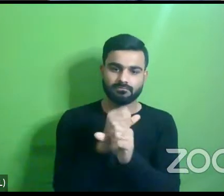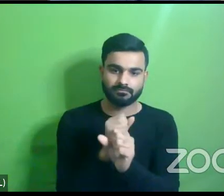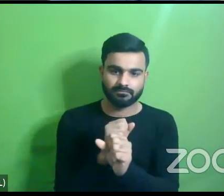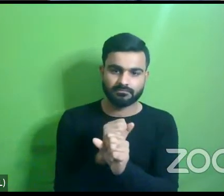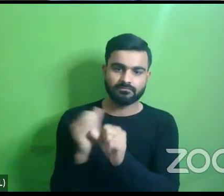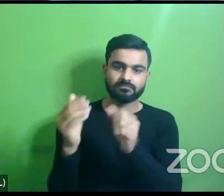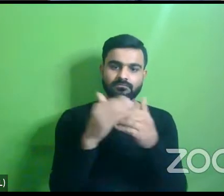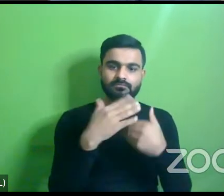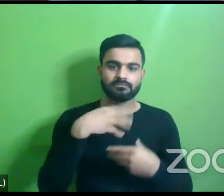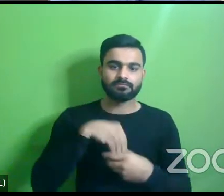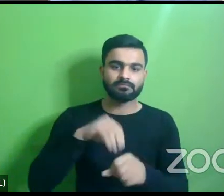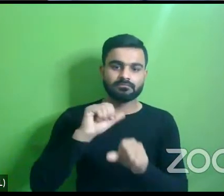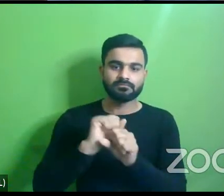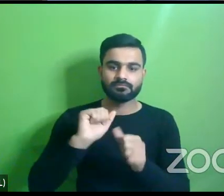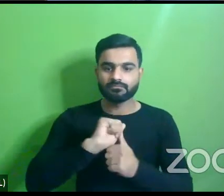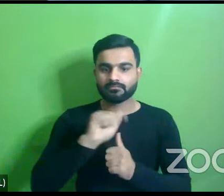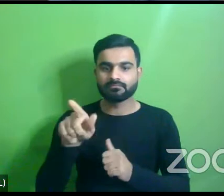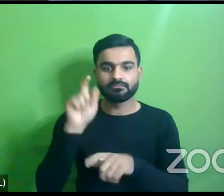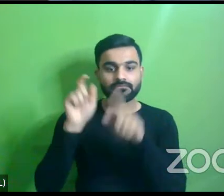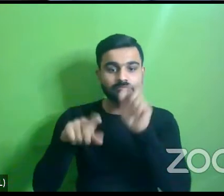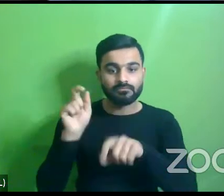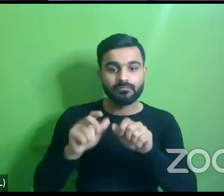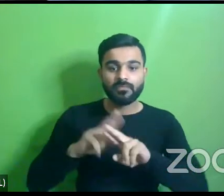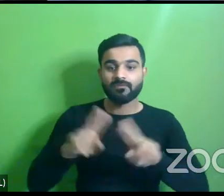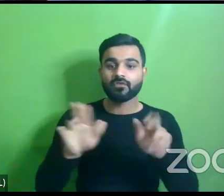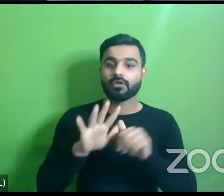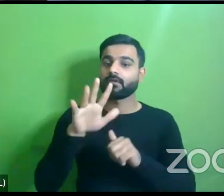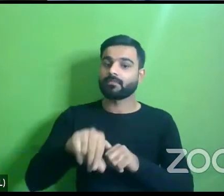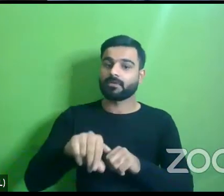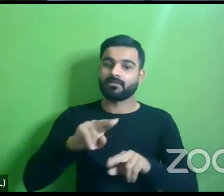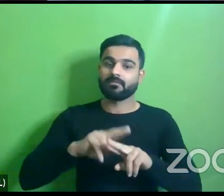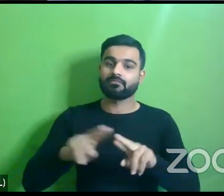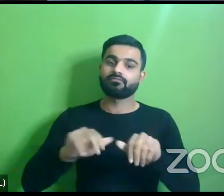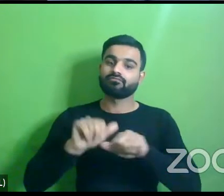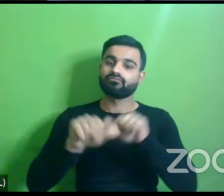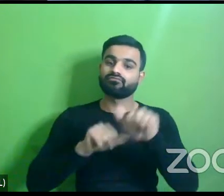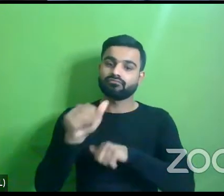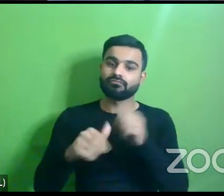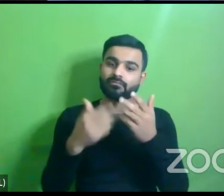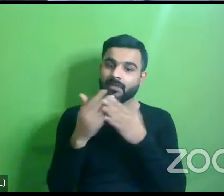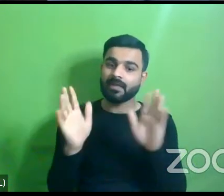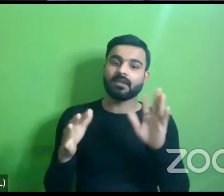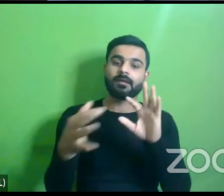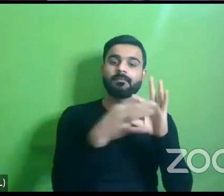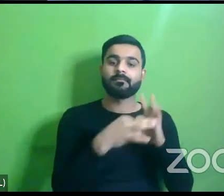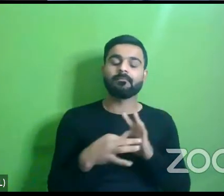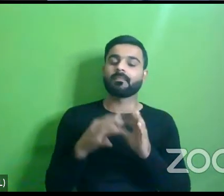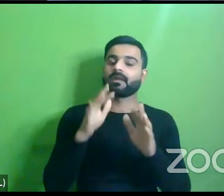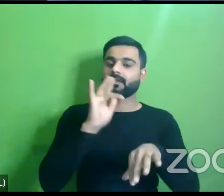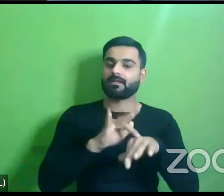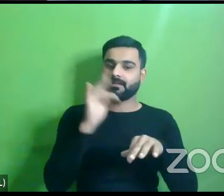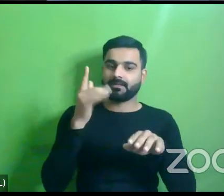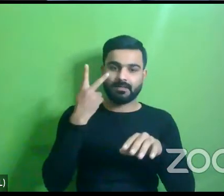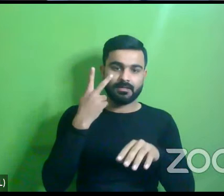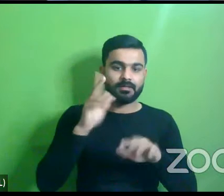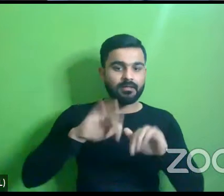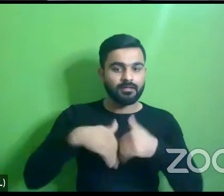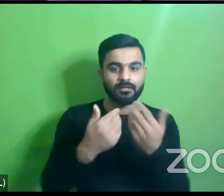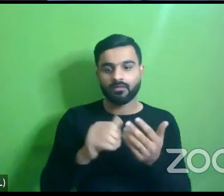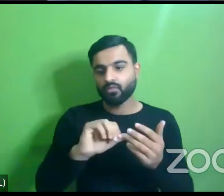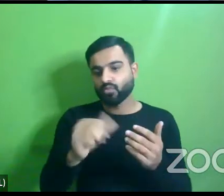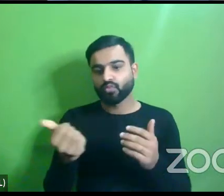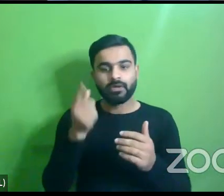that is done then we need to have a procedure that stops any building from getting sanctioned without the